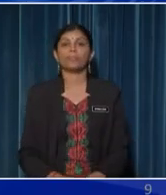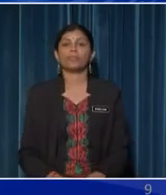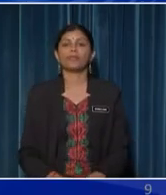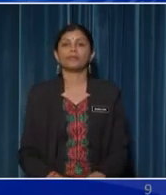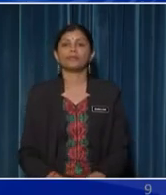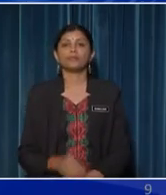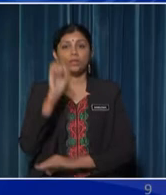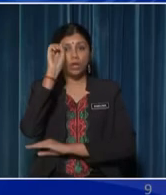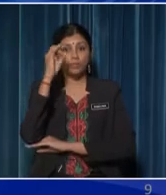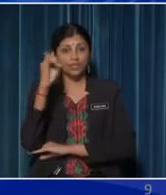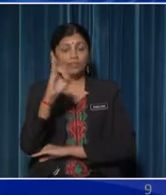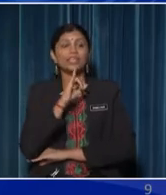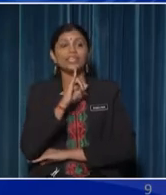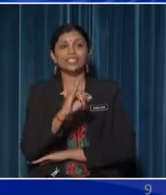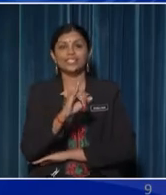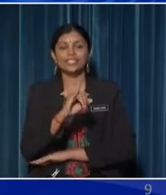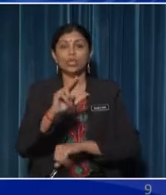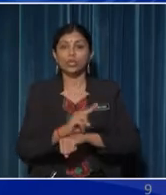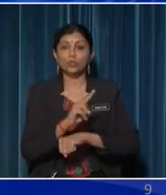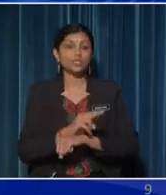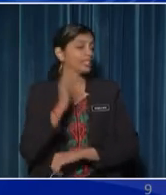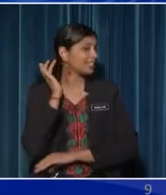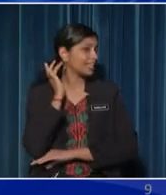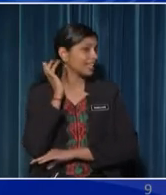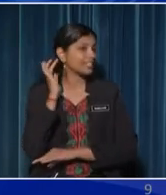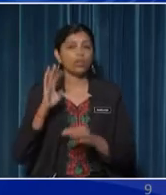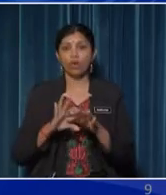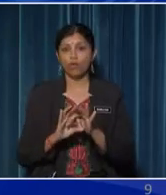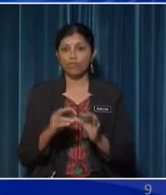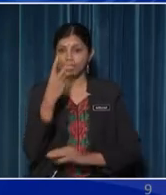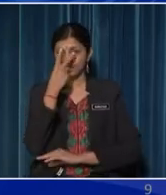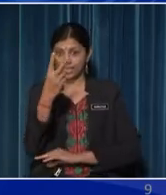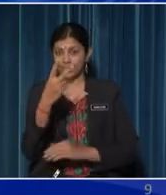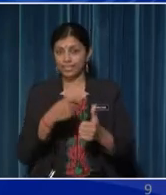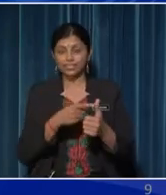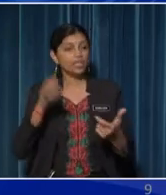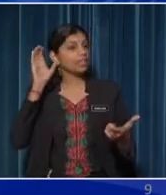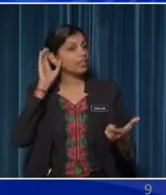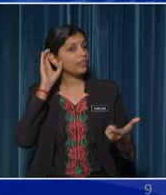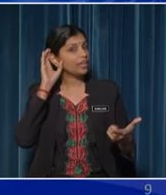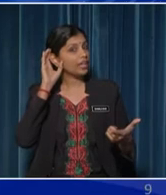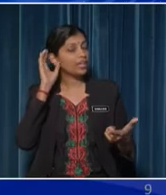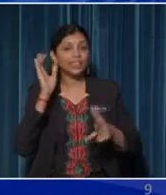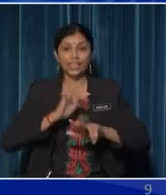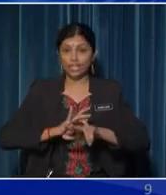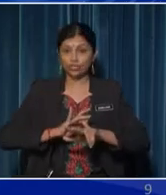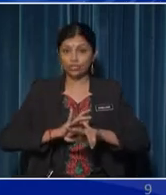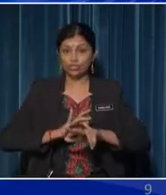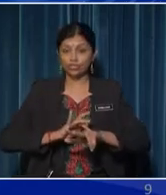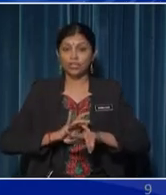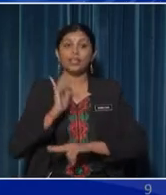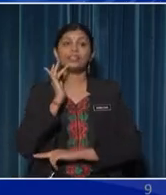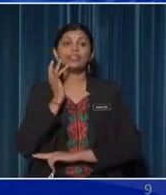Observing is using the sense of sight, hearing, touch,